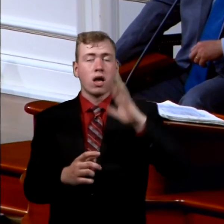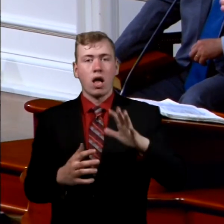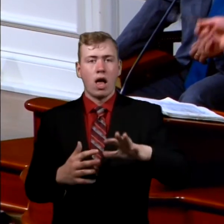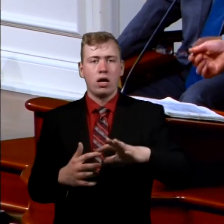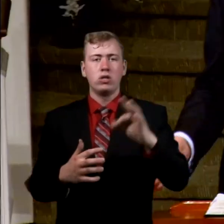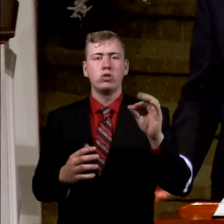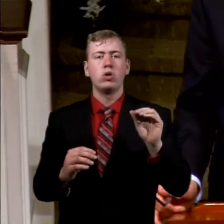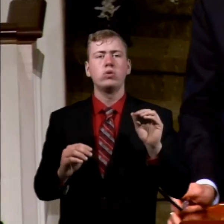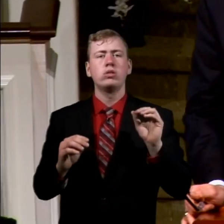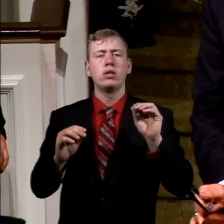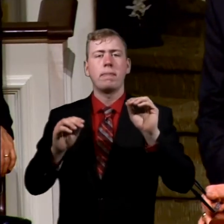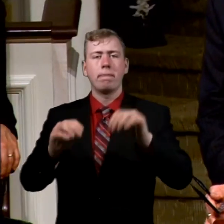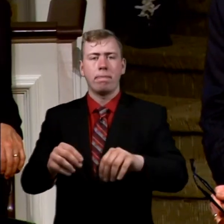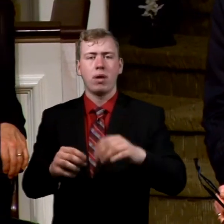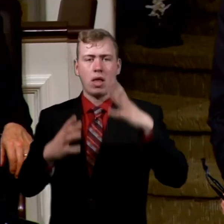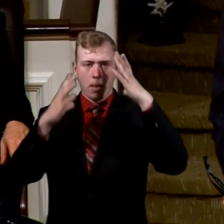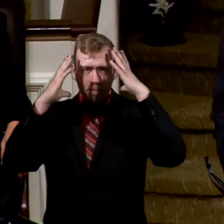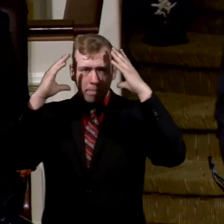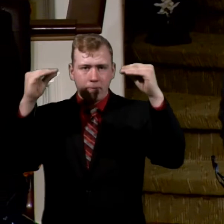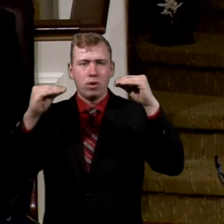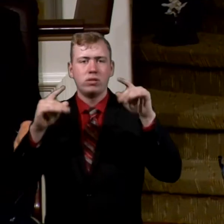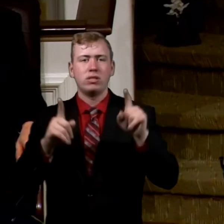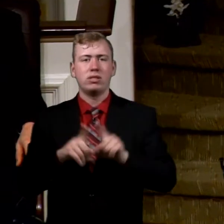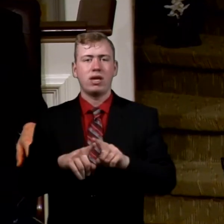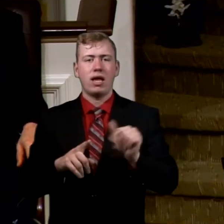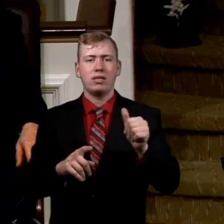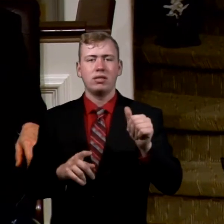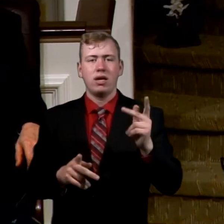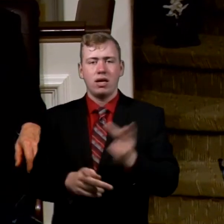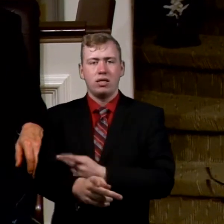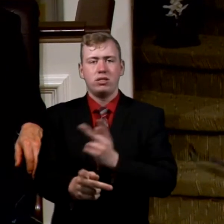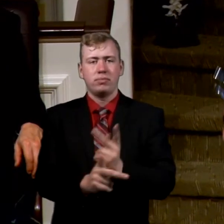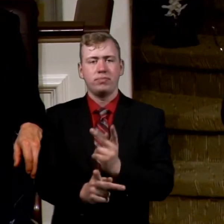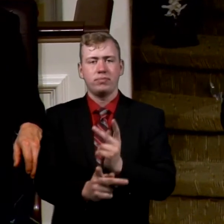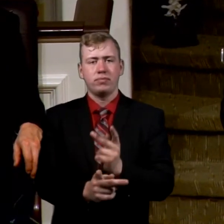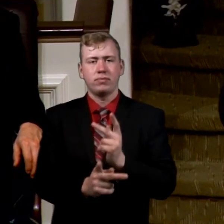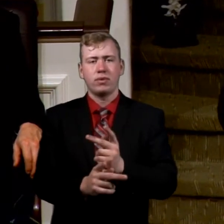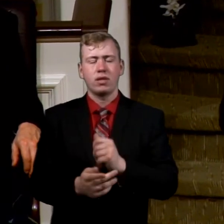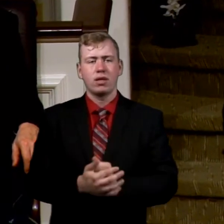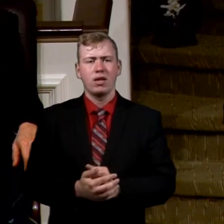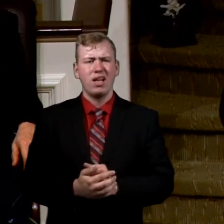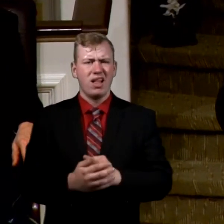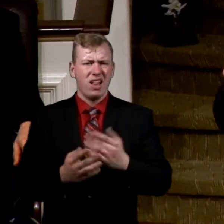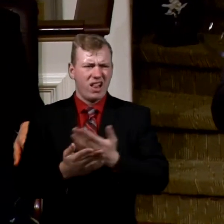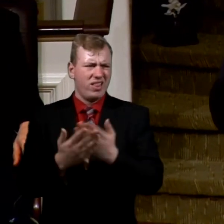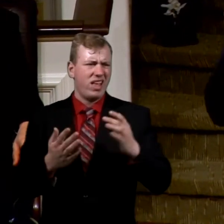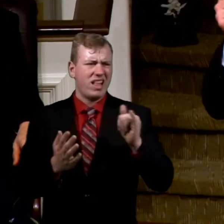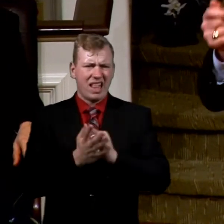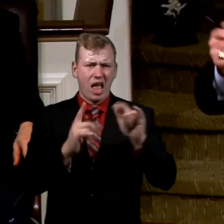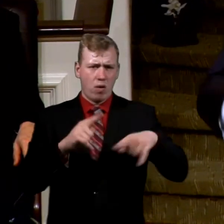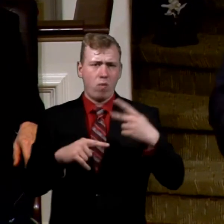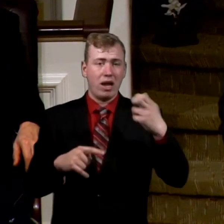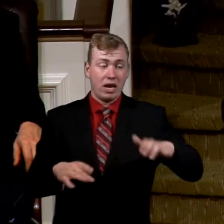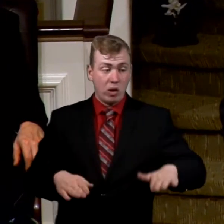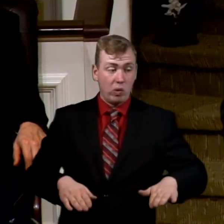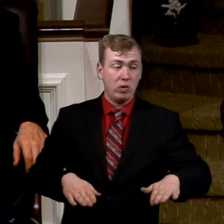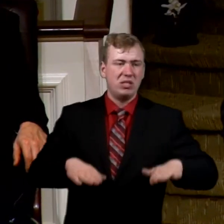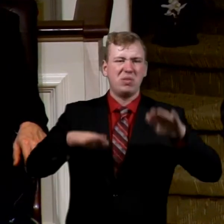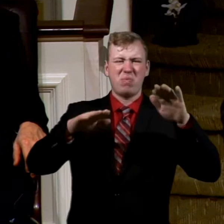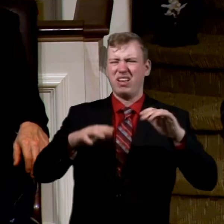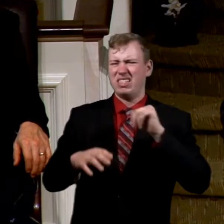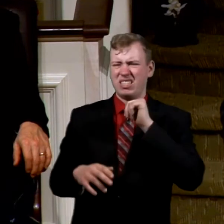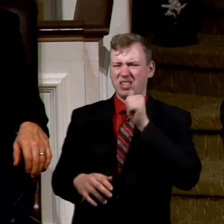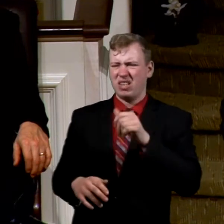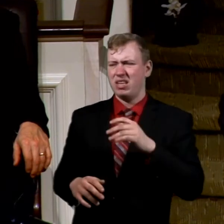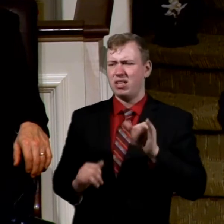to put Moses as a shepherd. A thing that as he grew up, it was so disdained, it was called an abomination.